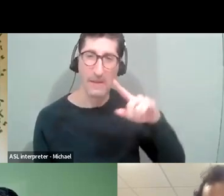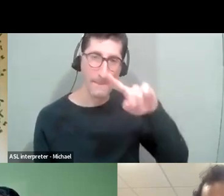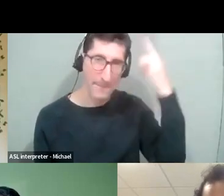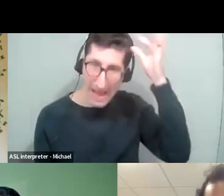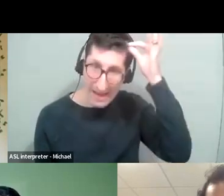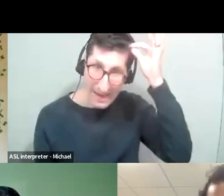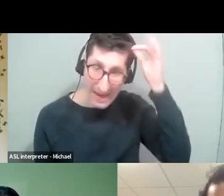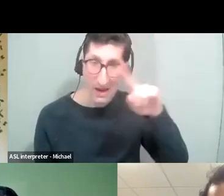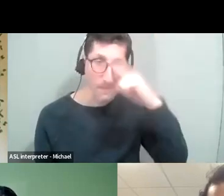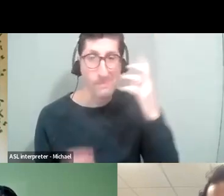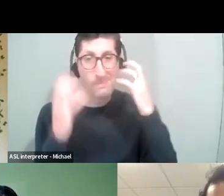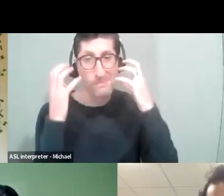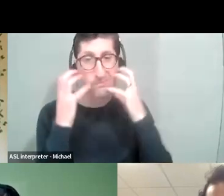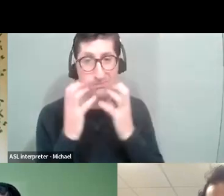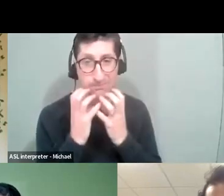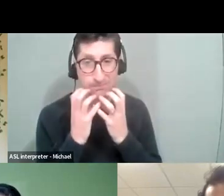glasses and a blue shirt.